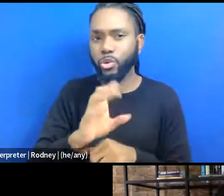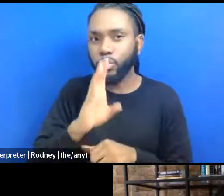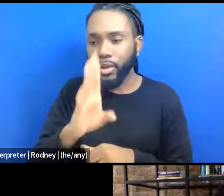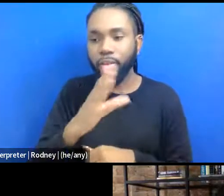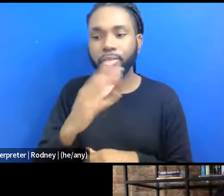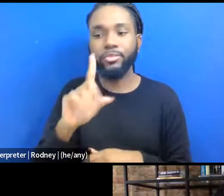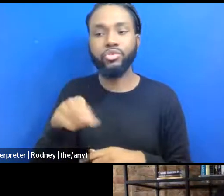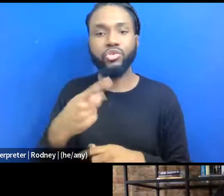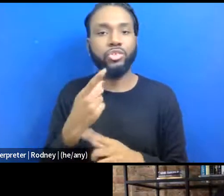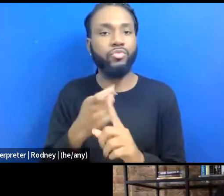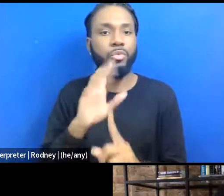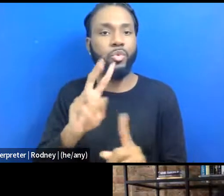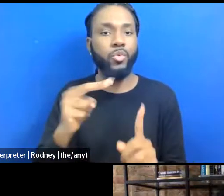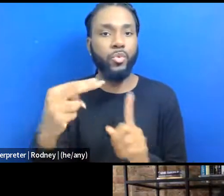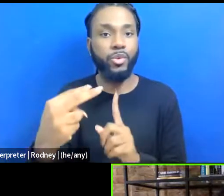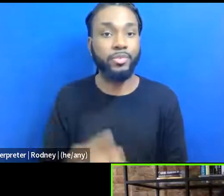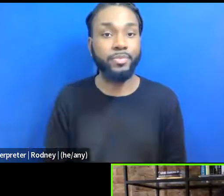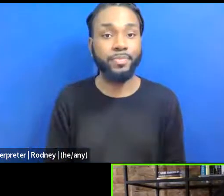in your words.